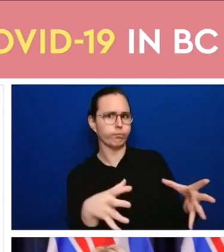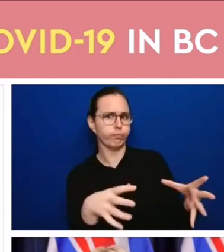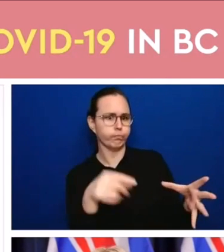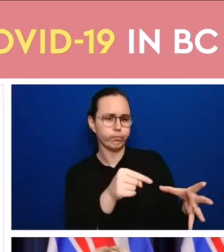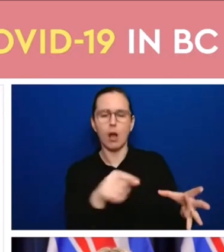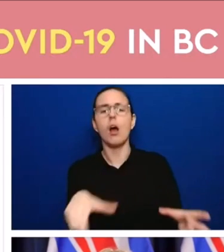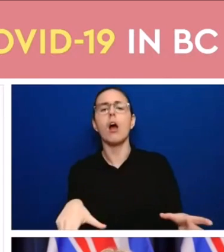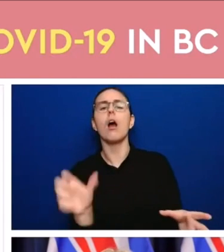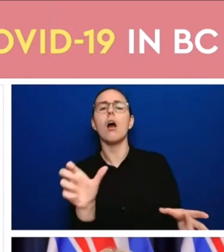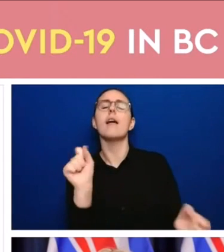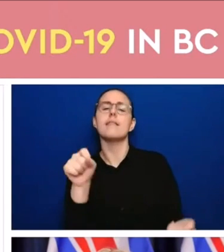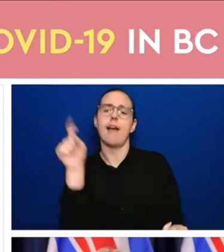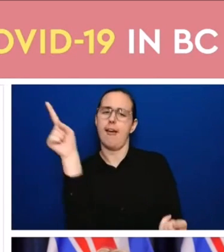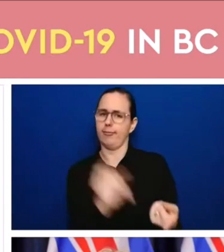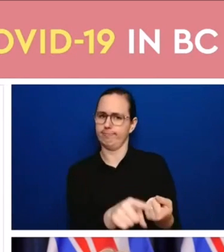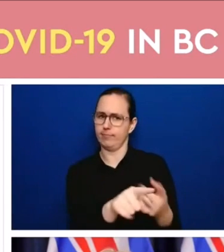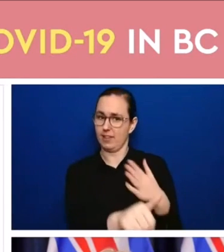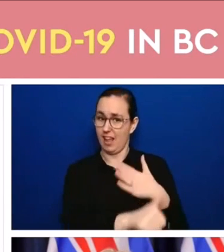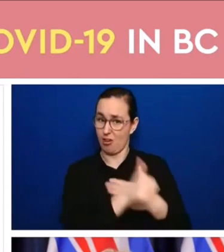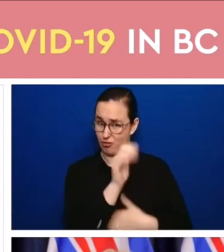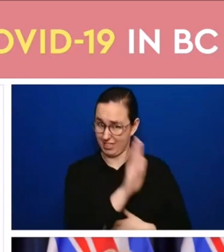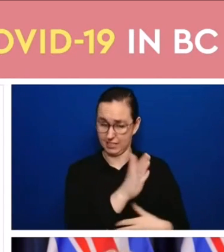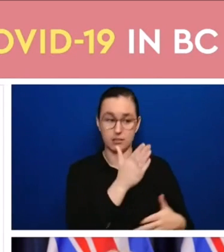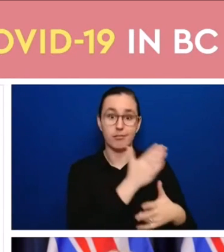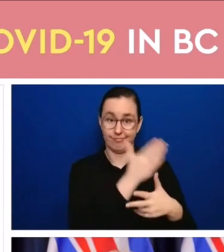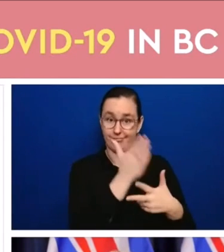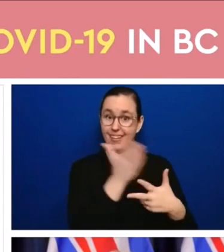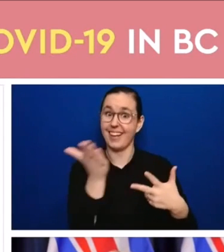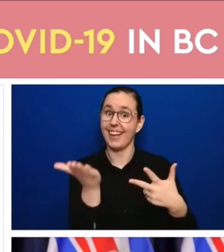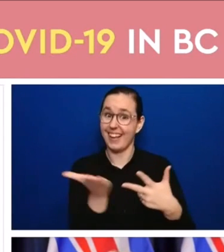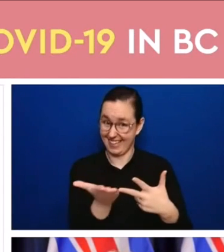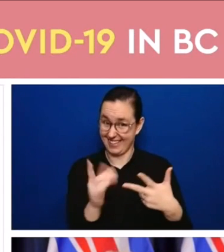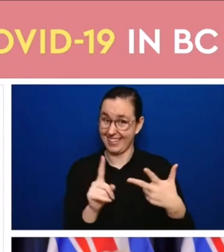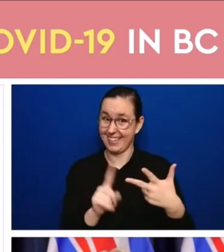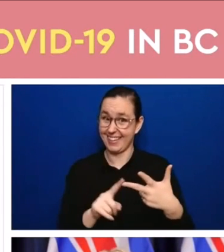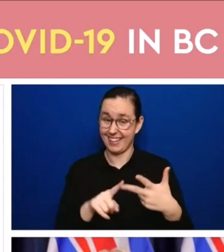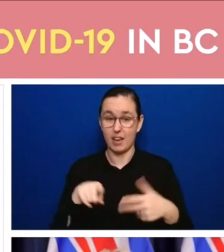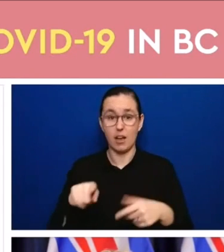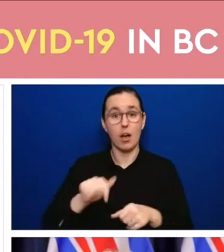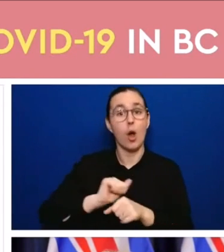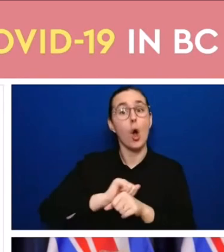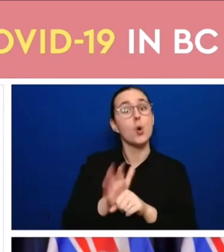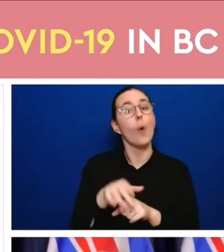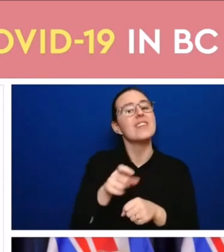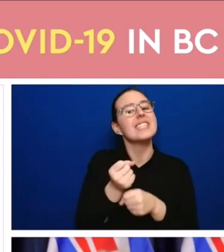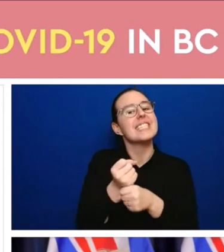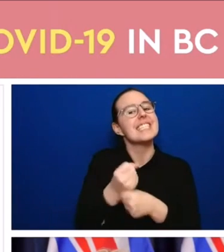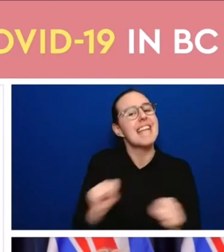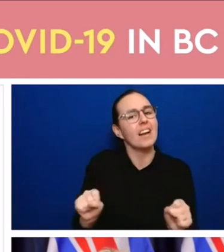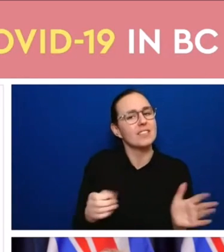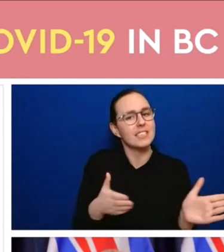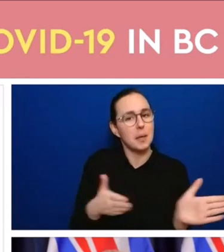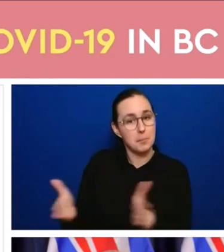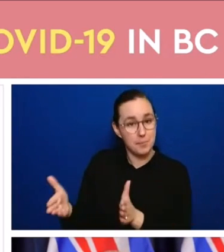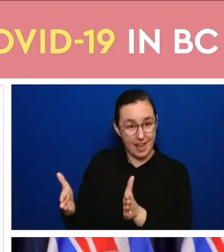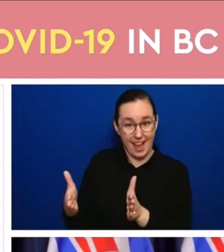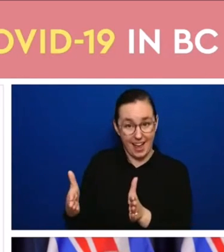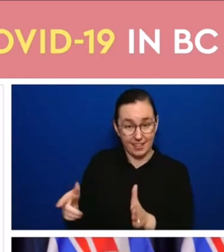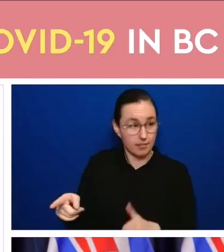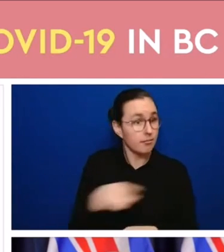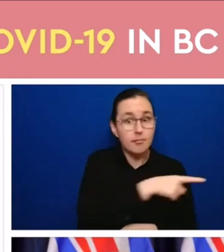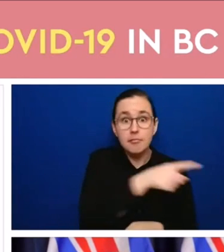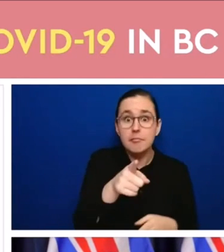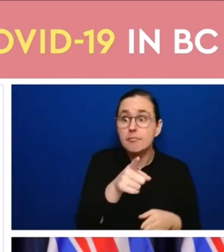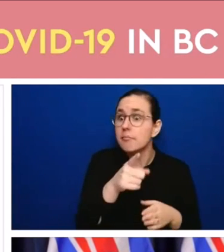plans with the important backbone of the COVID safety plans to allow people to return to offices and